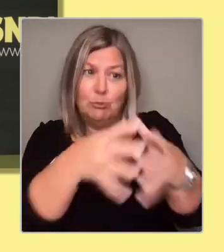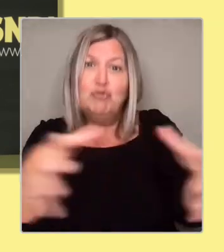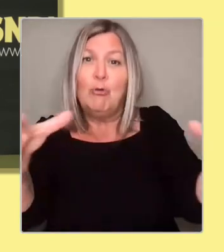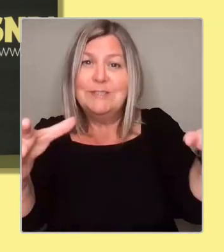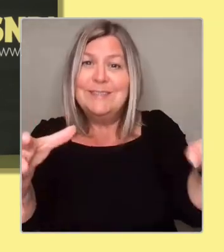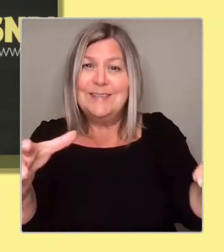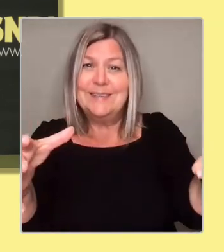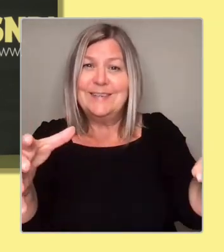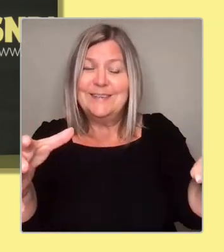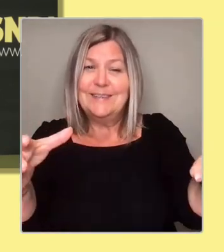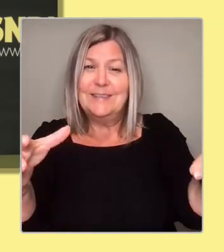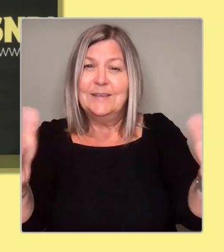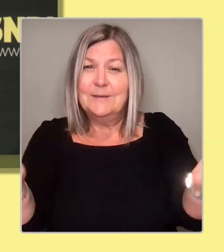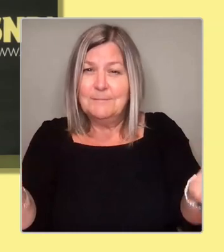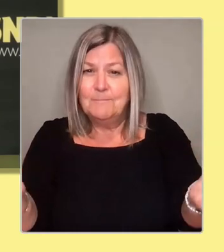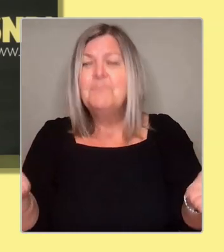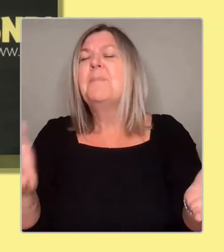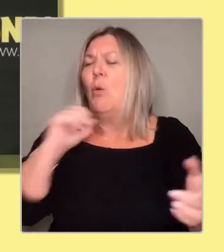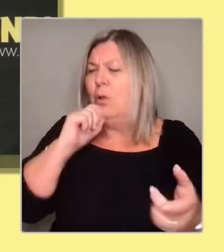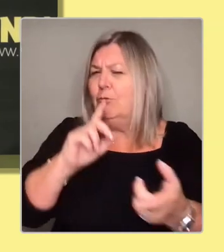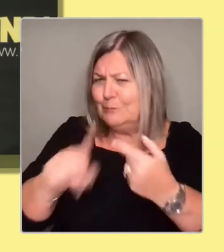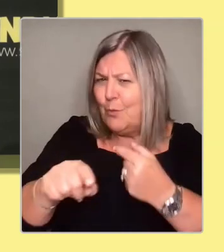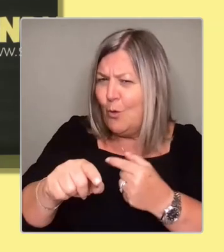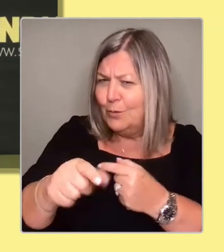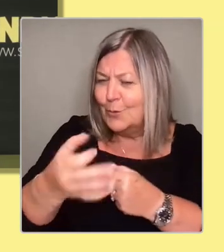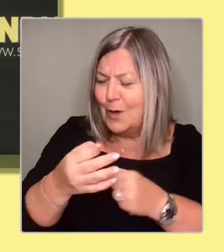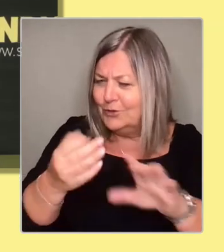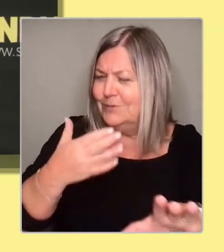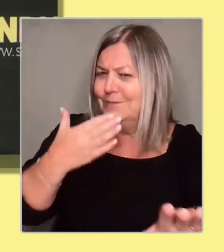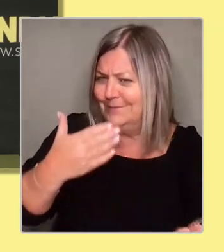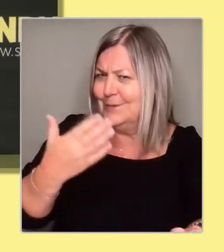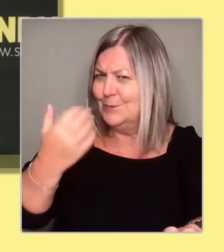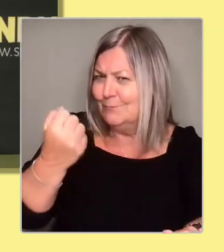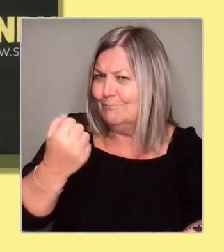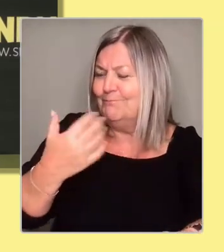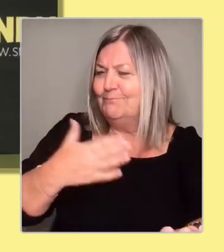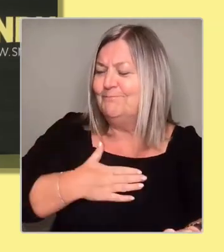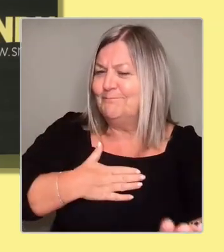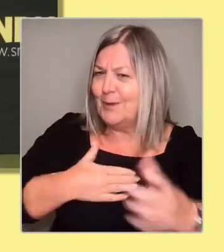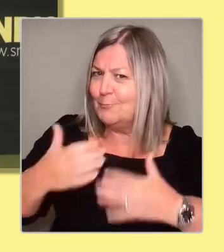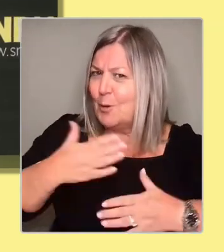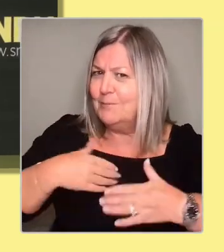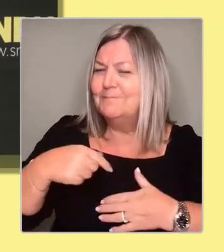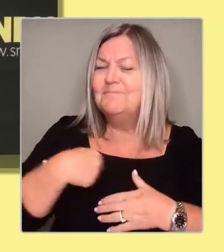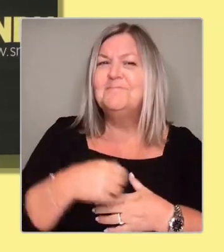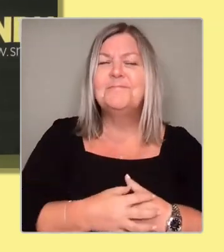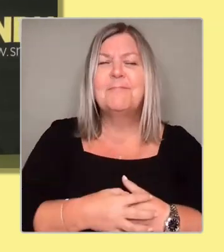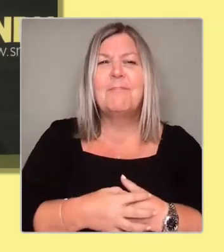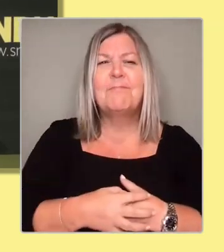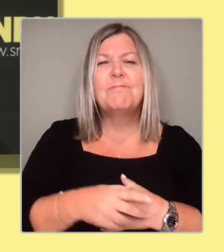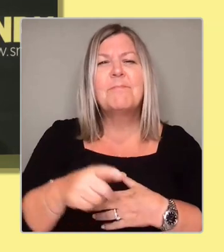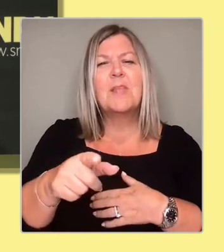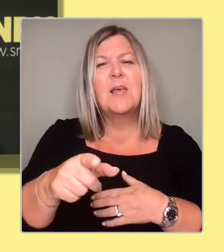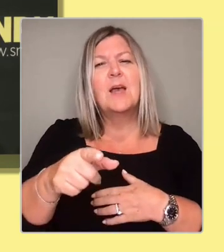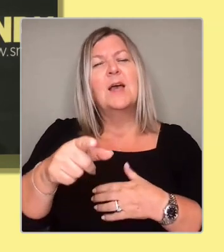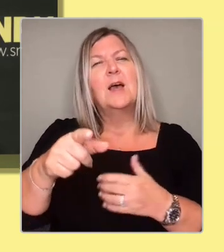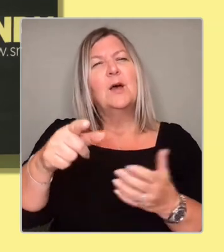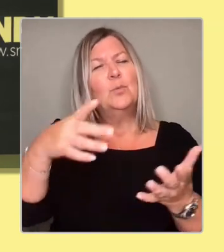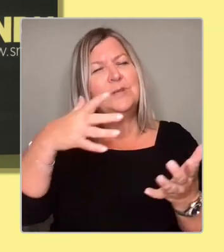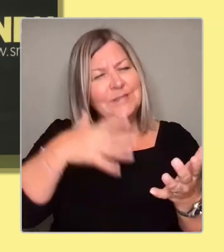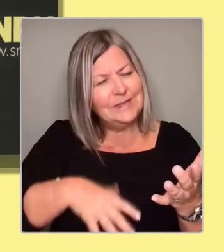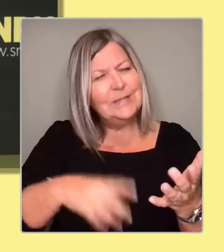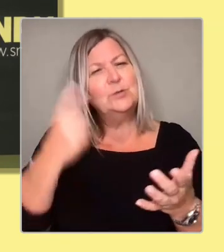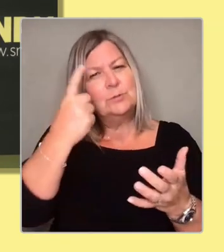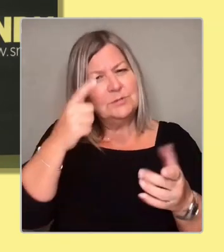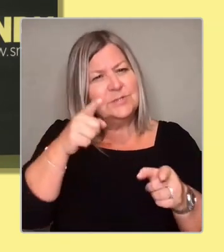question, I think we can't forget the importance of trying to shift the dial further on independence by using each and